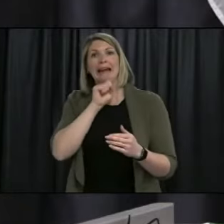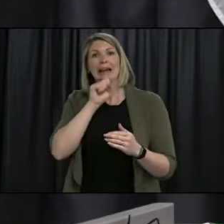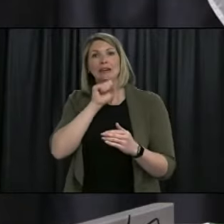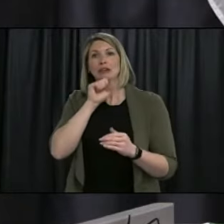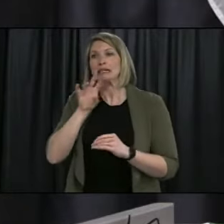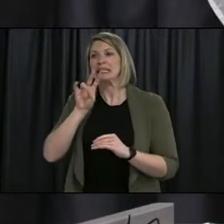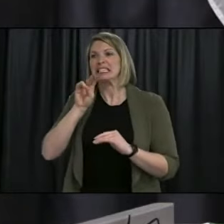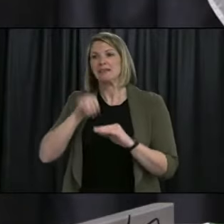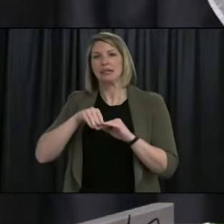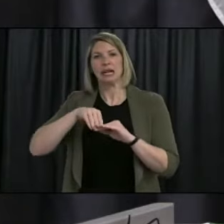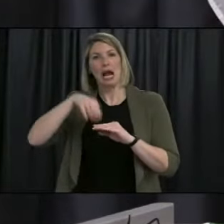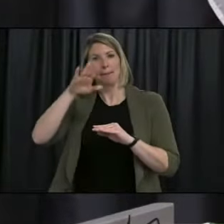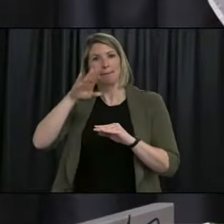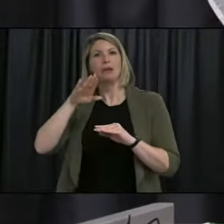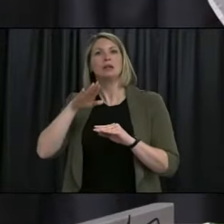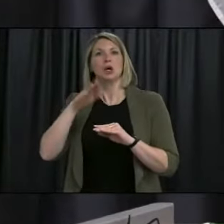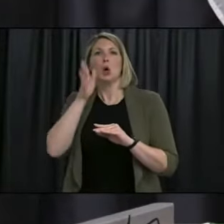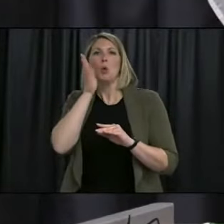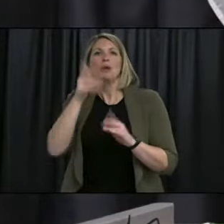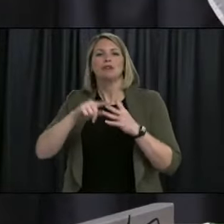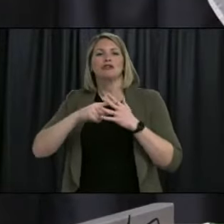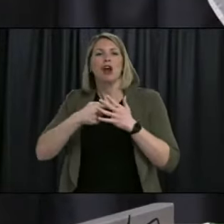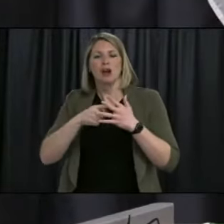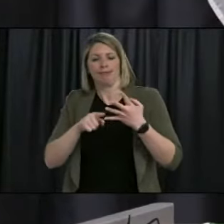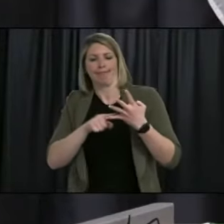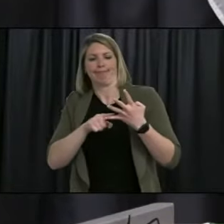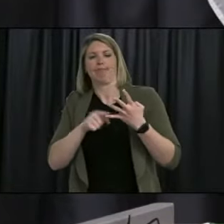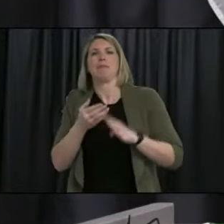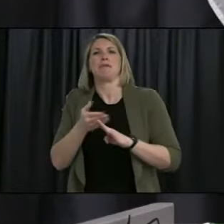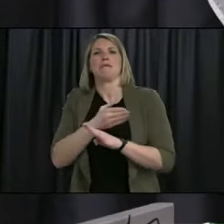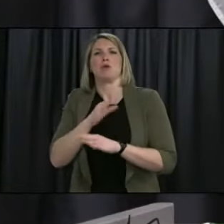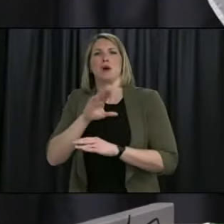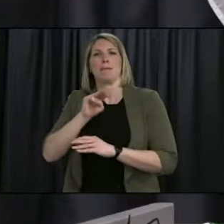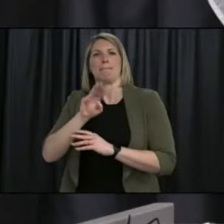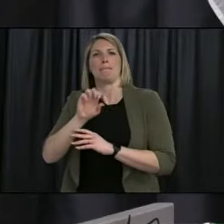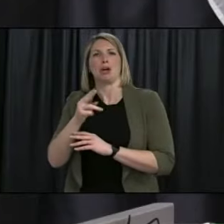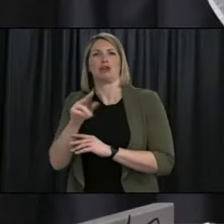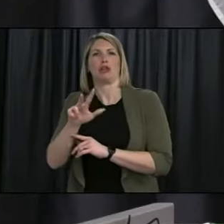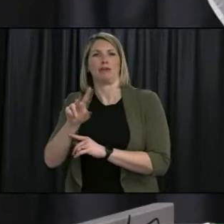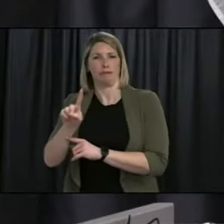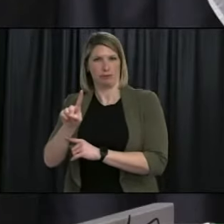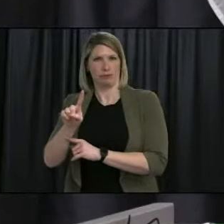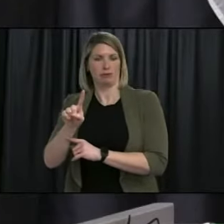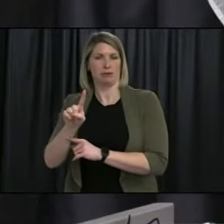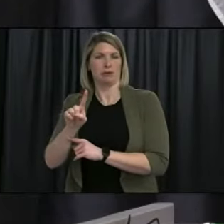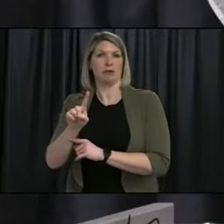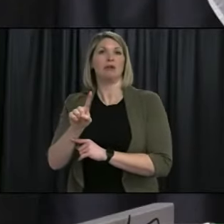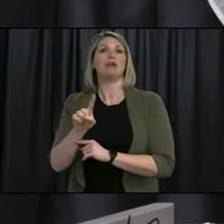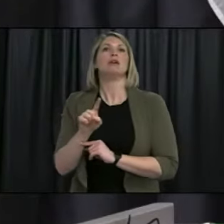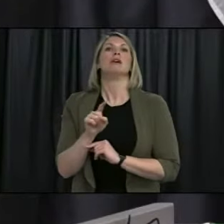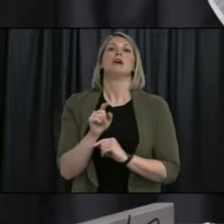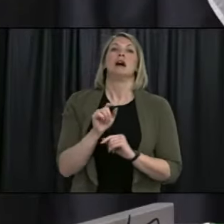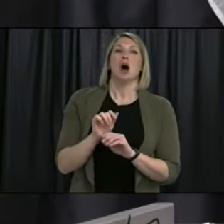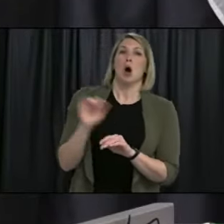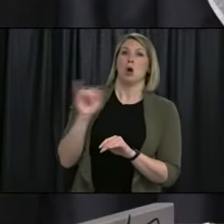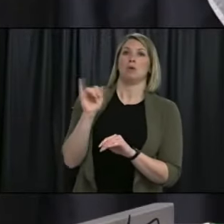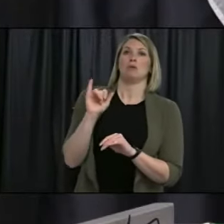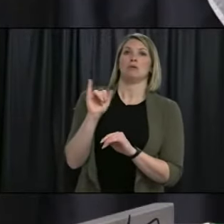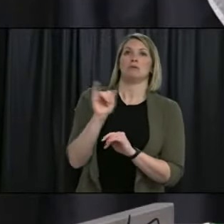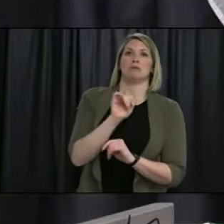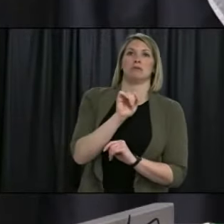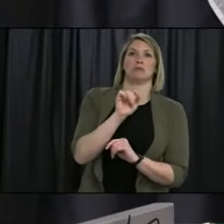70 by the end of the month. Labrador-Grenfield Health anticipates completing vaccinations for those over the age of 70 by early next week,